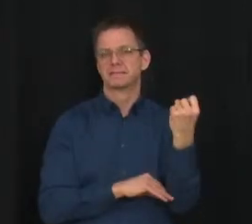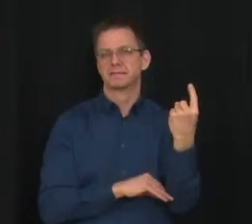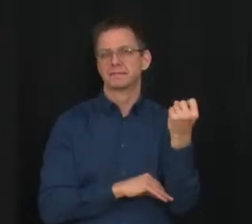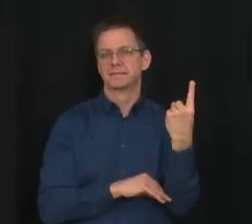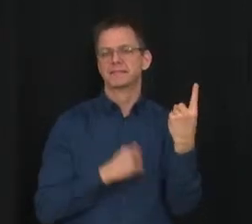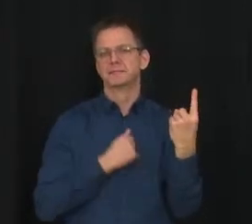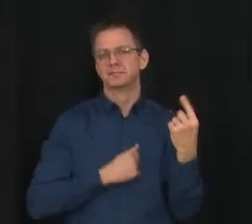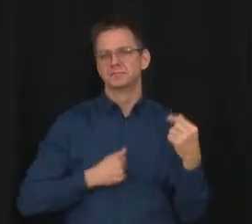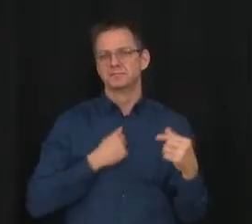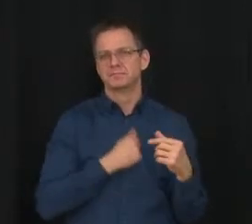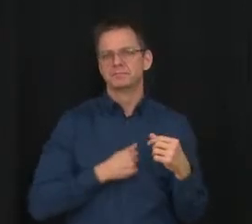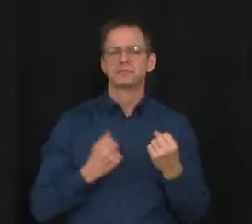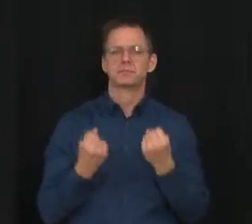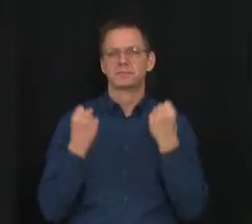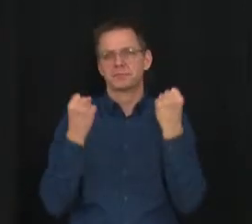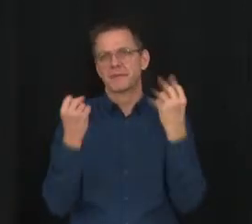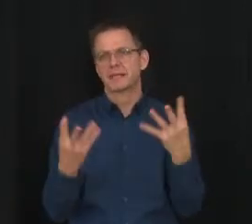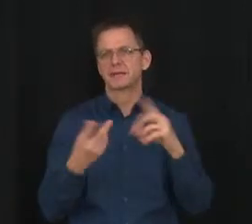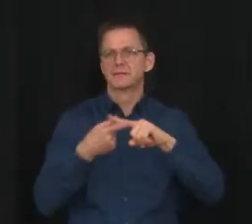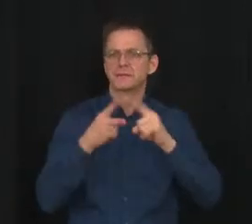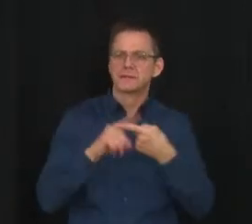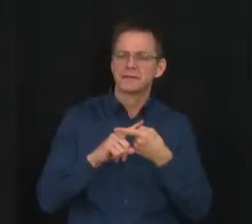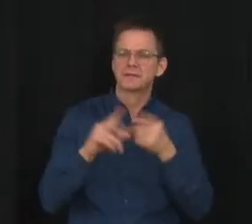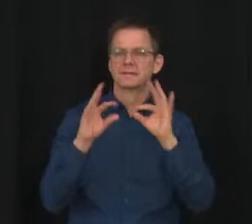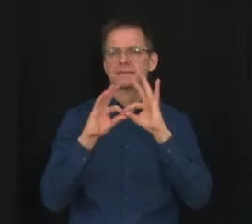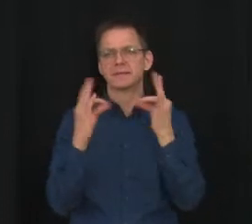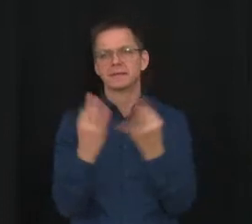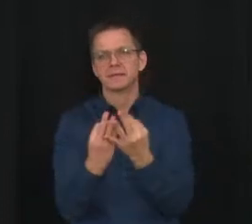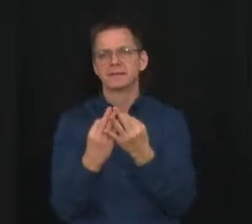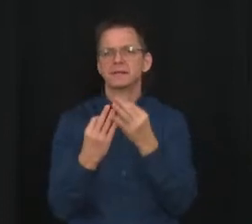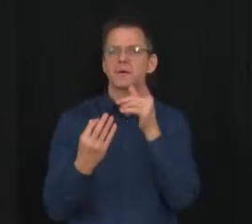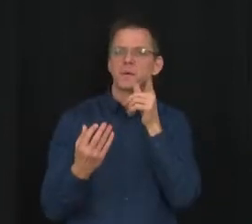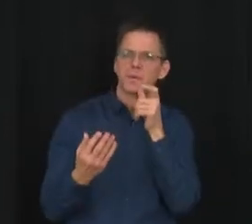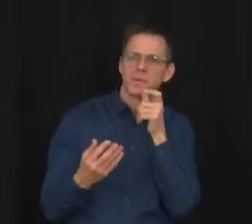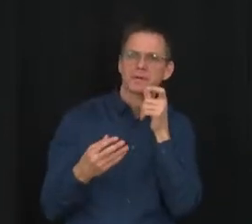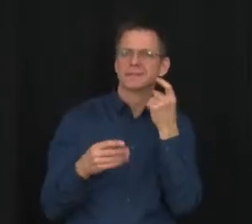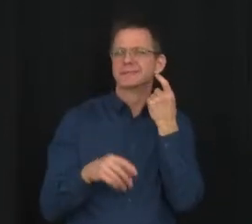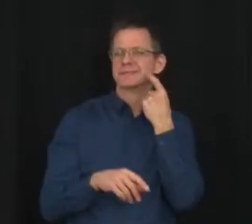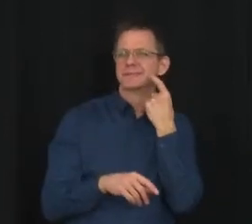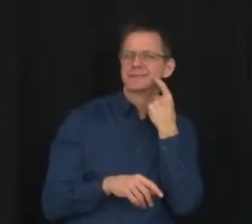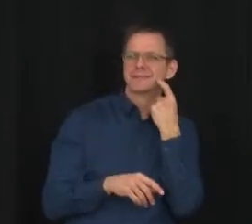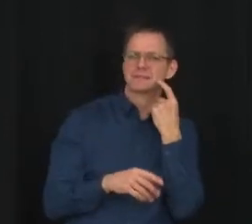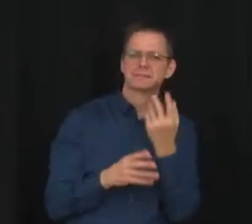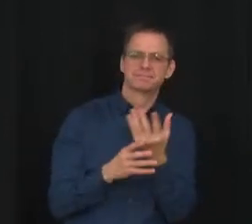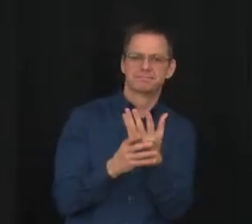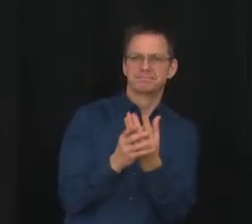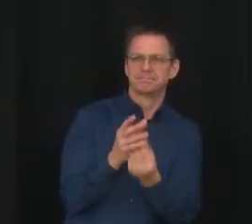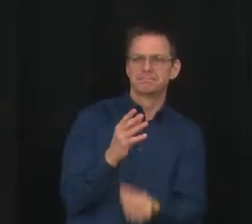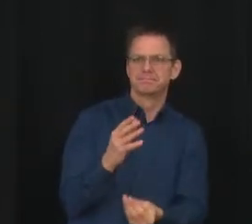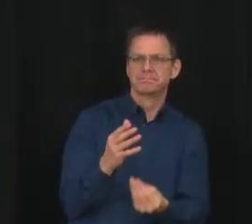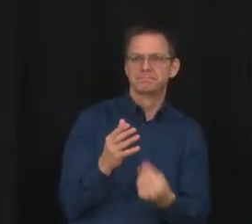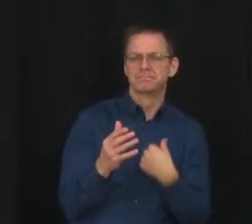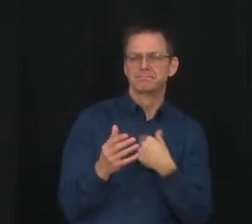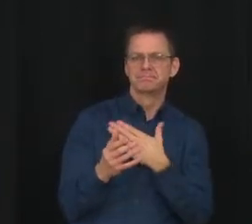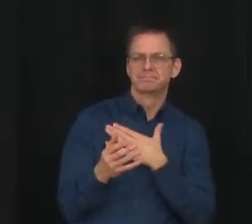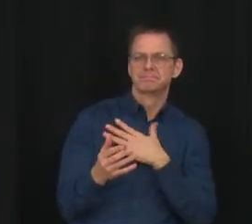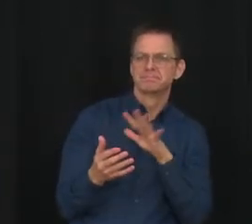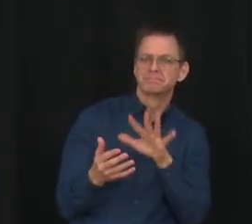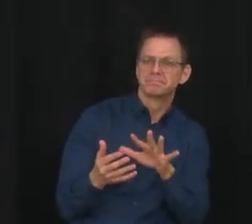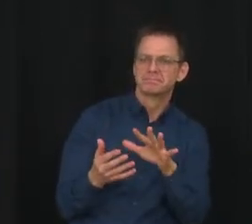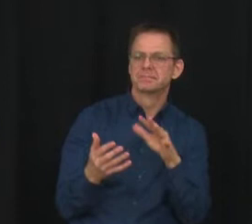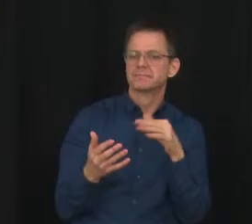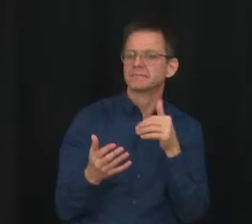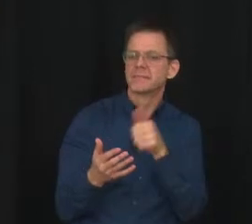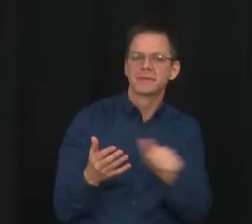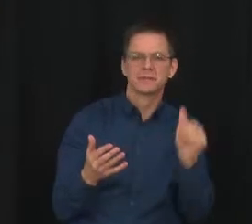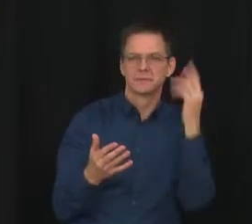behind to mourn these people and anyone who has recently lost a loved one from any cause. I